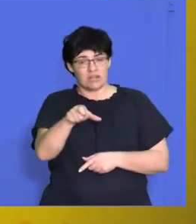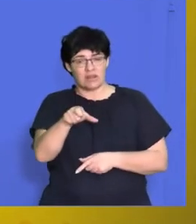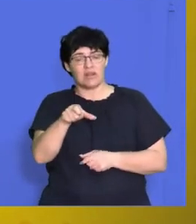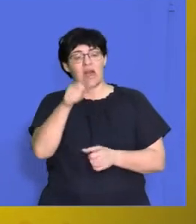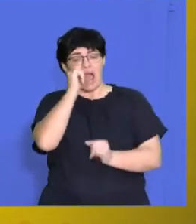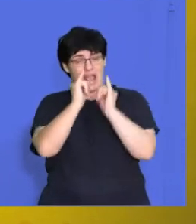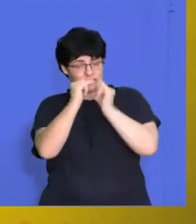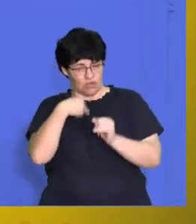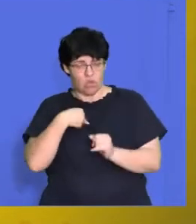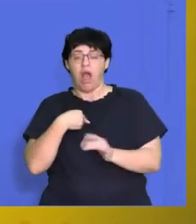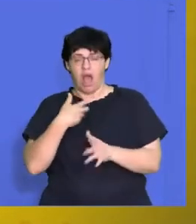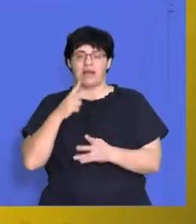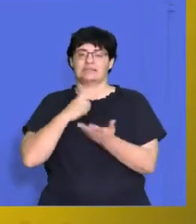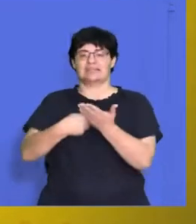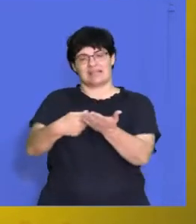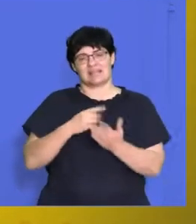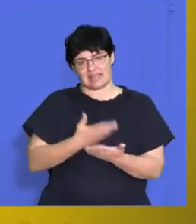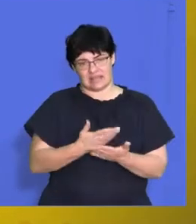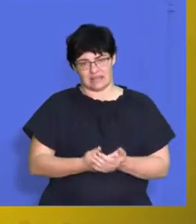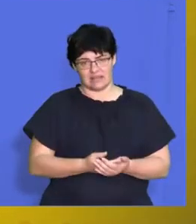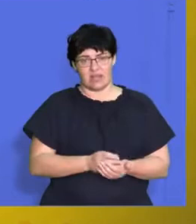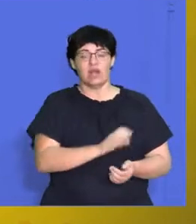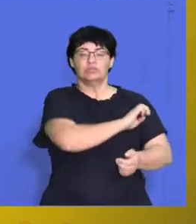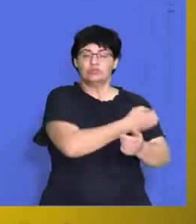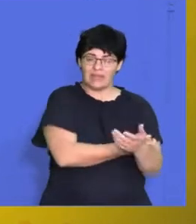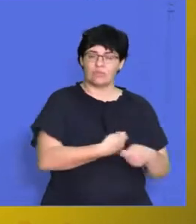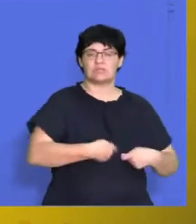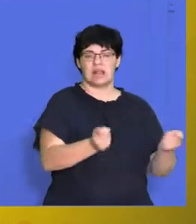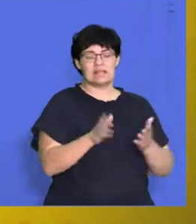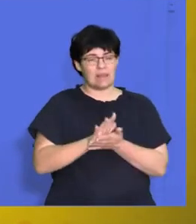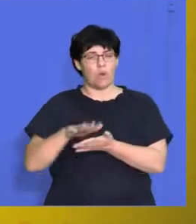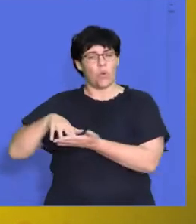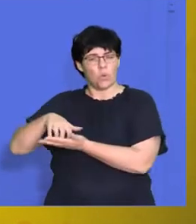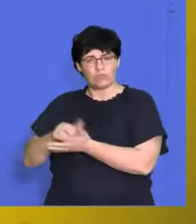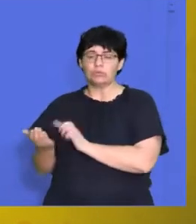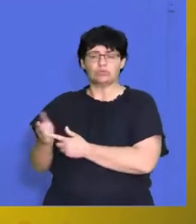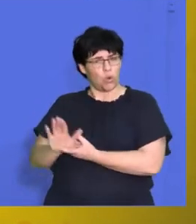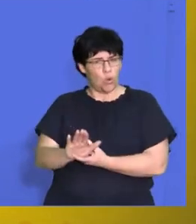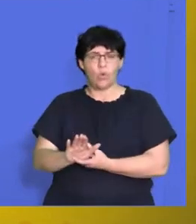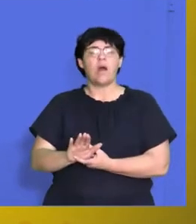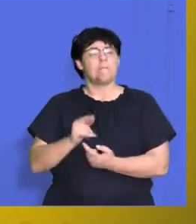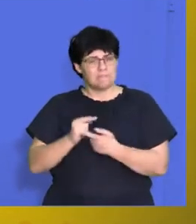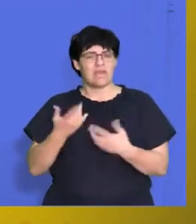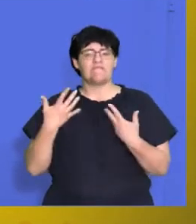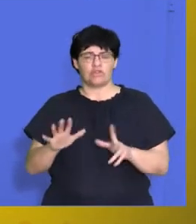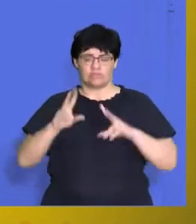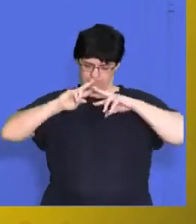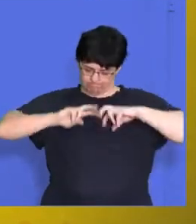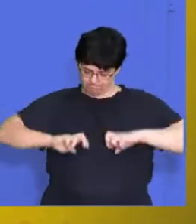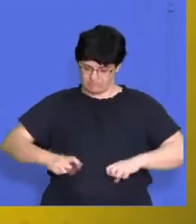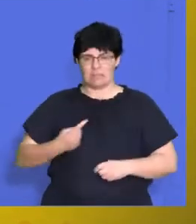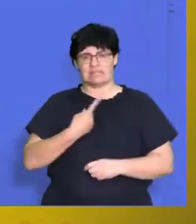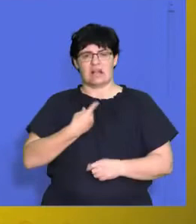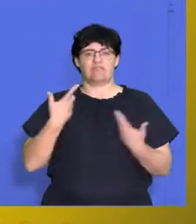employer in the interview. So your strengths are going to sell you and your weaknesses will show that you've done that introspection on yourself